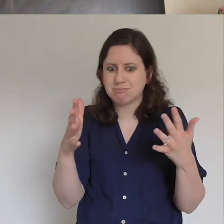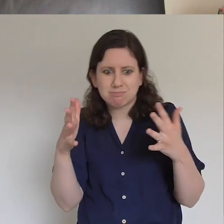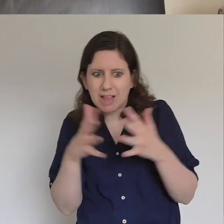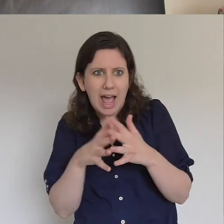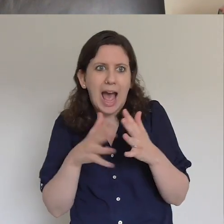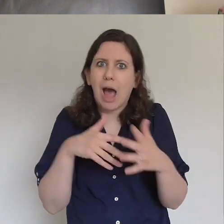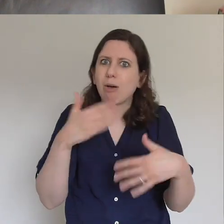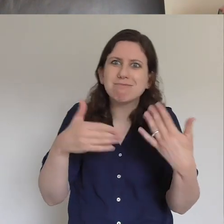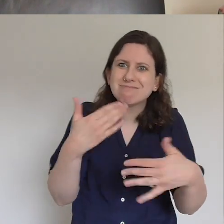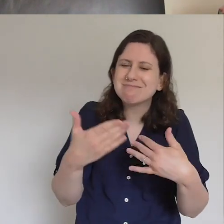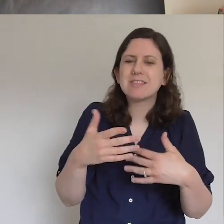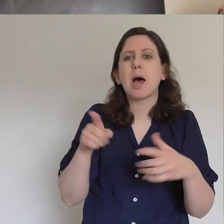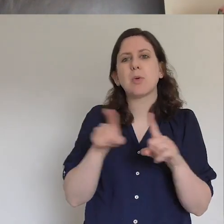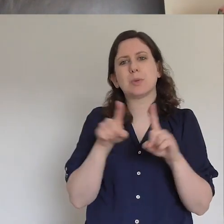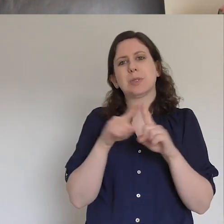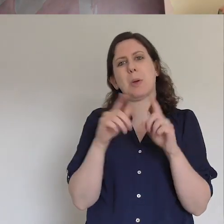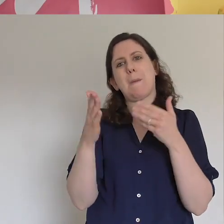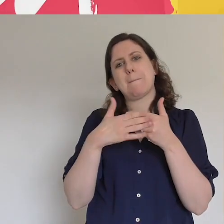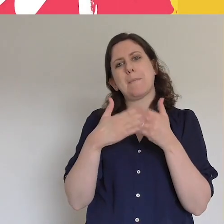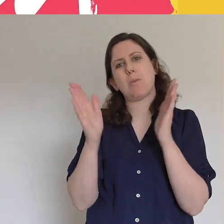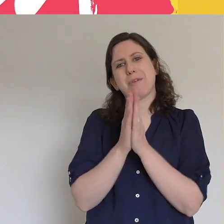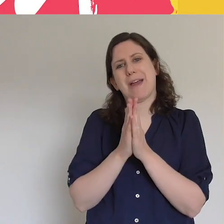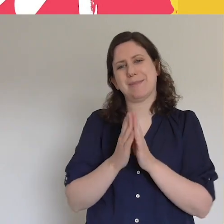hows and further prayer if you want to join us